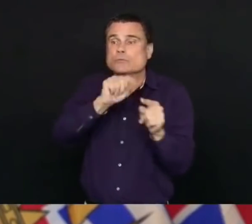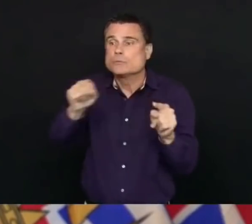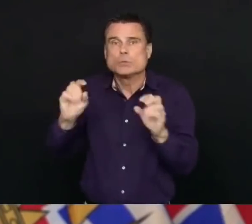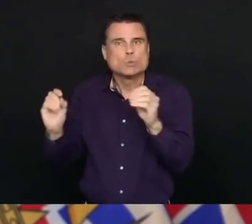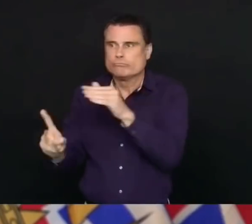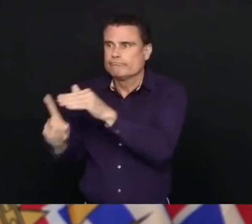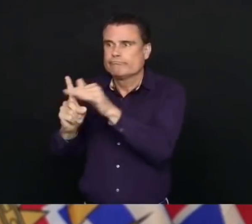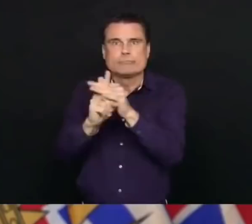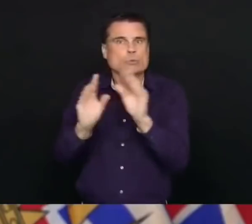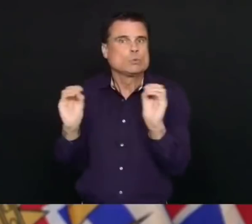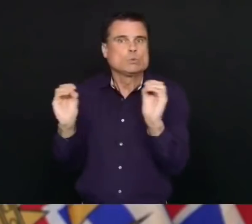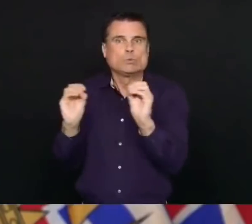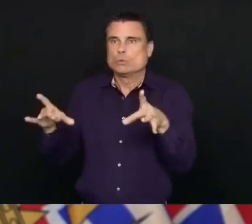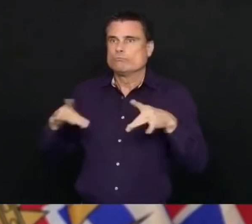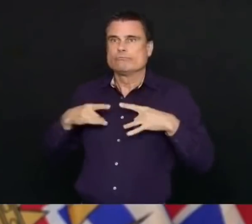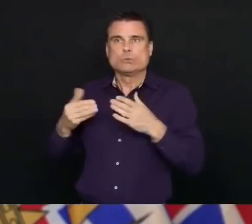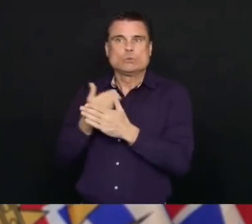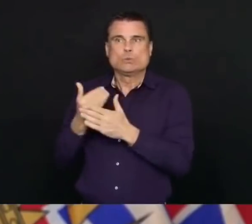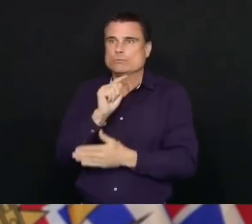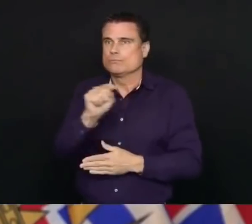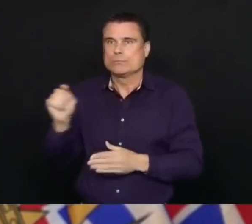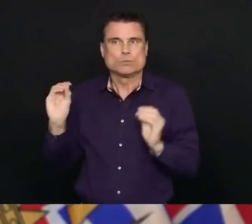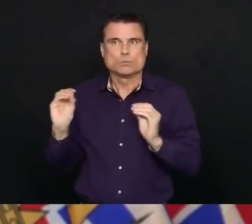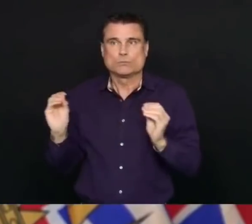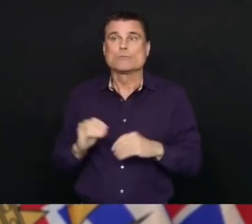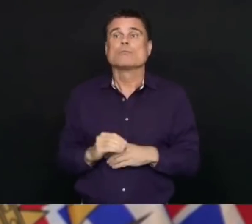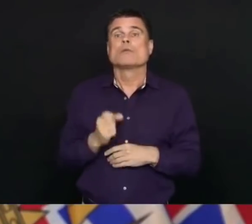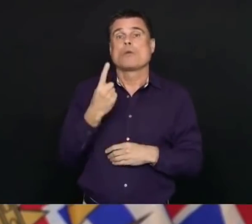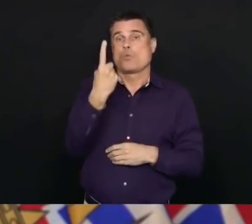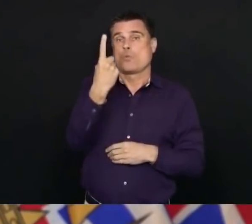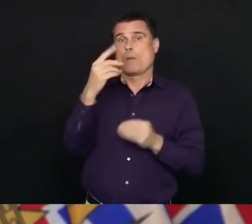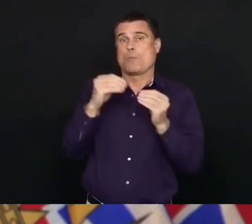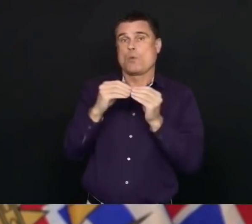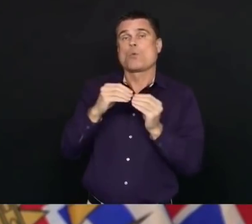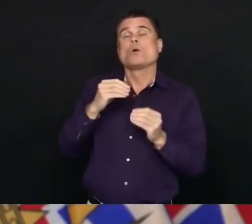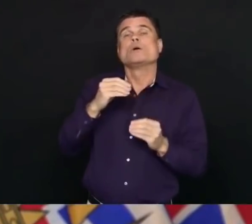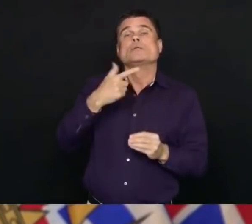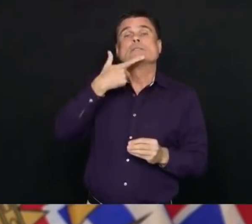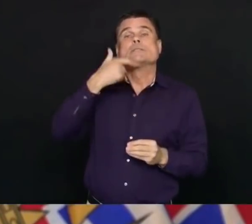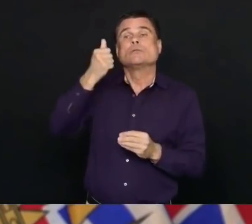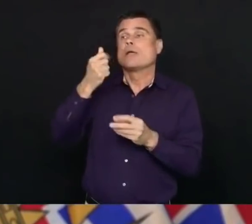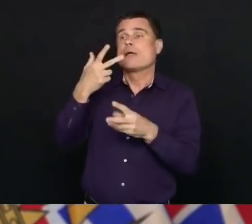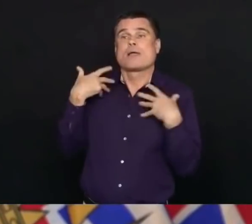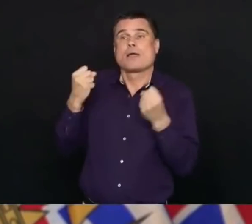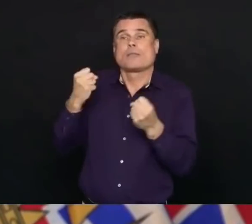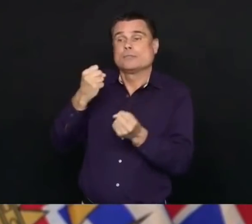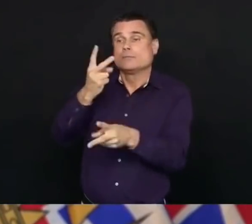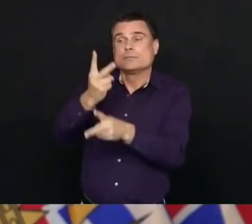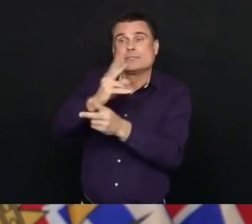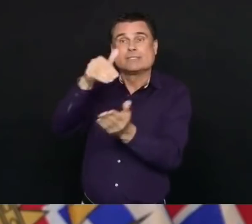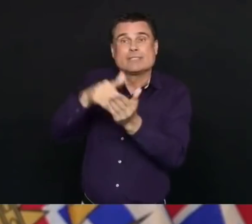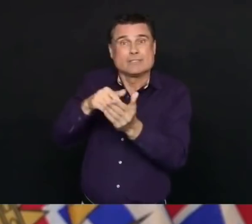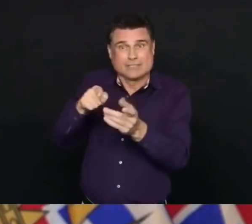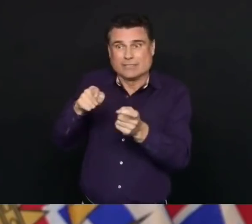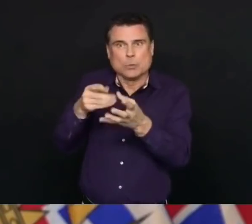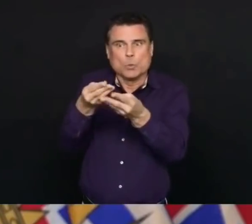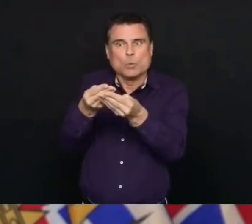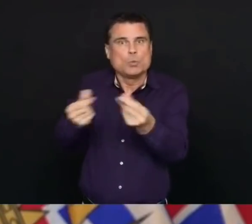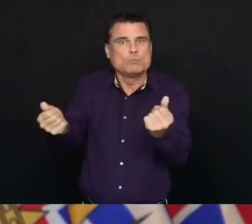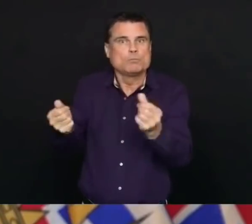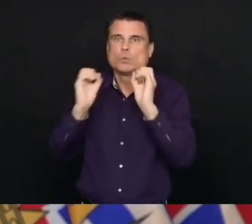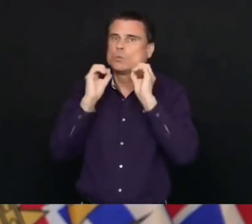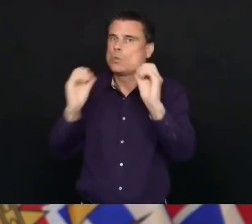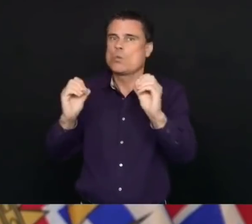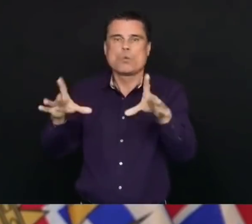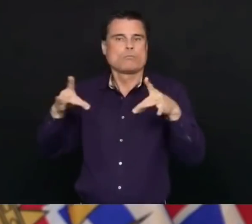has been declared over. That's really good news. The 20 remaining facilities, however, continue to have active